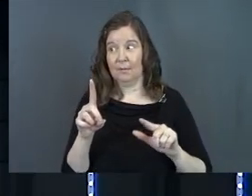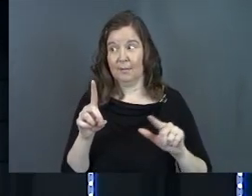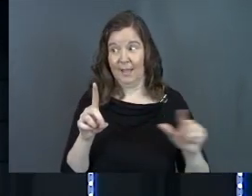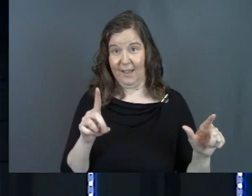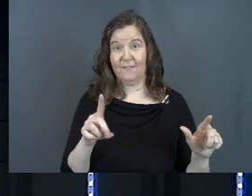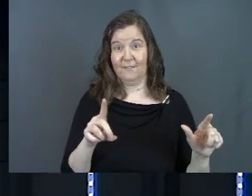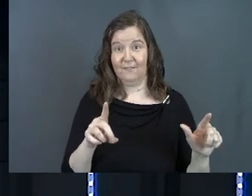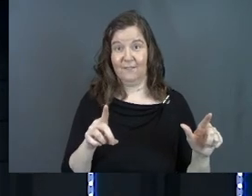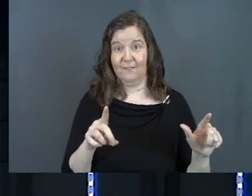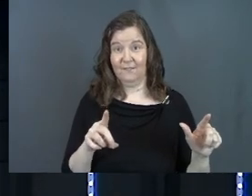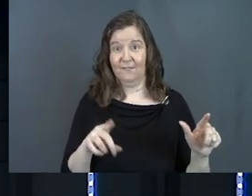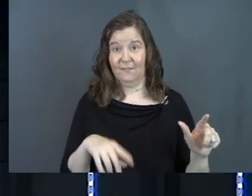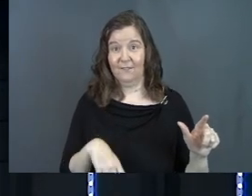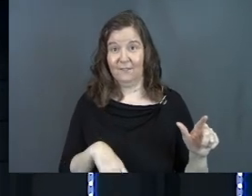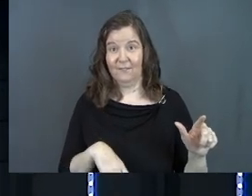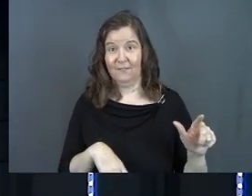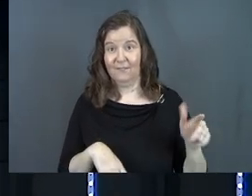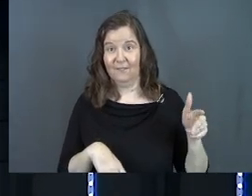side.